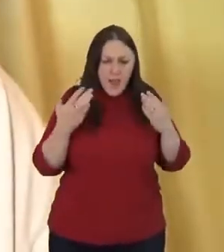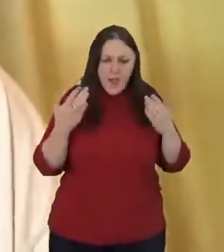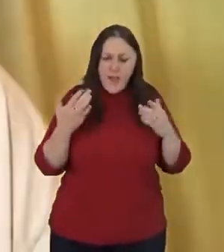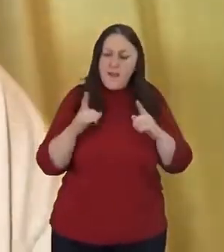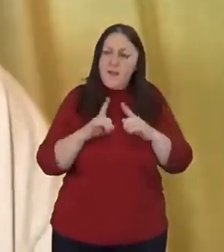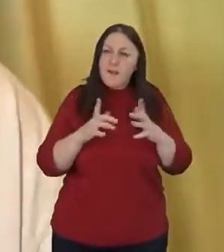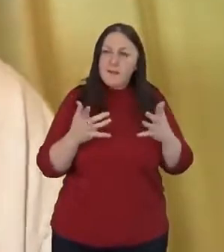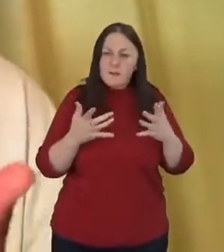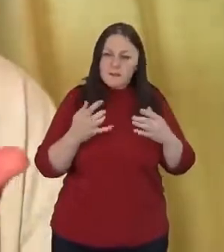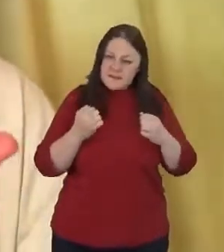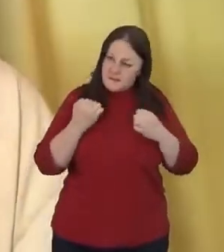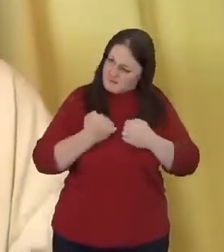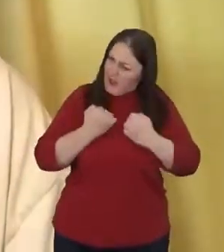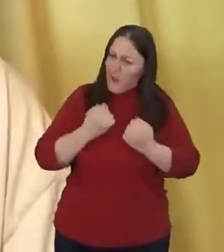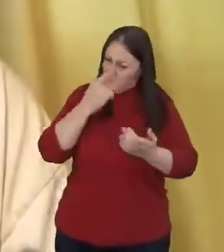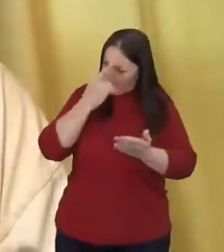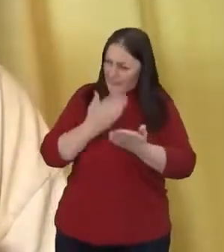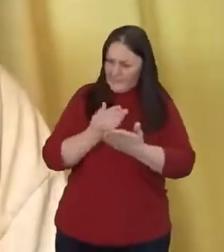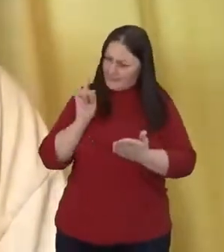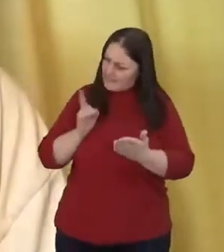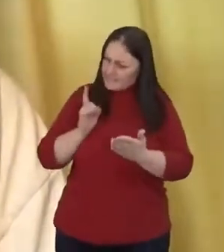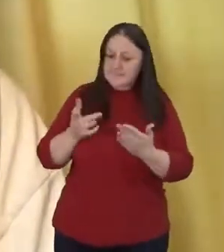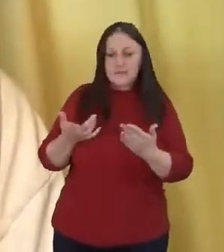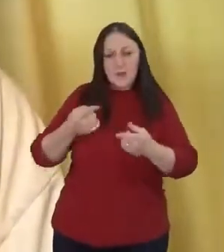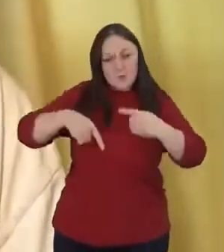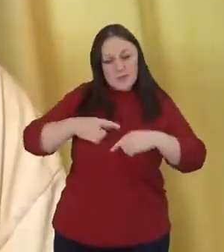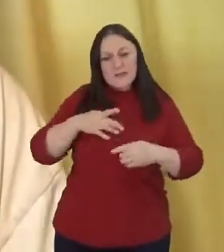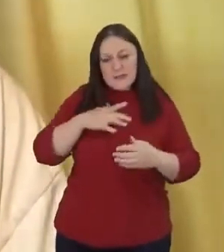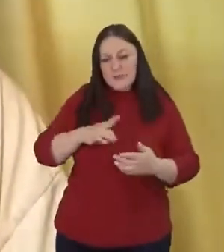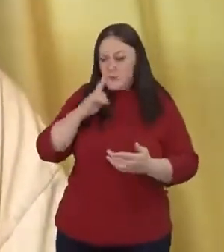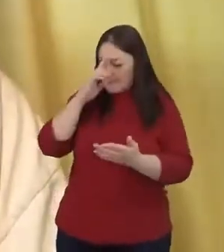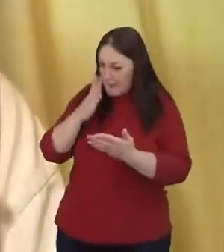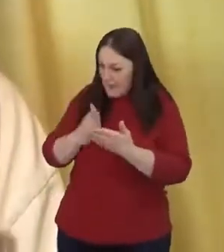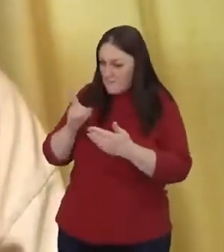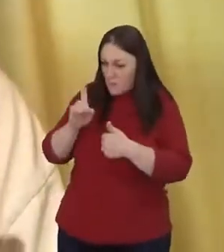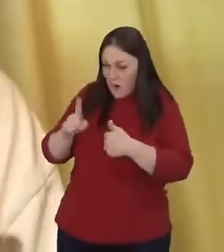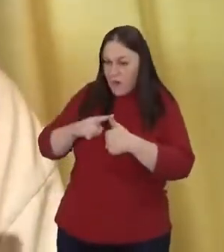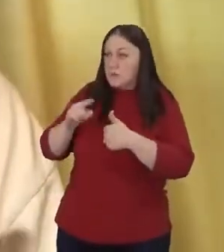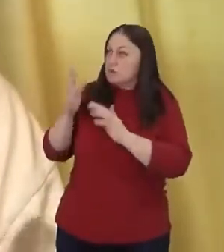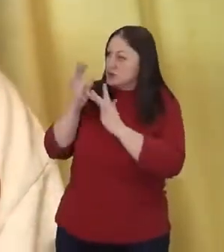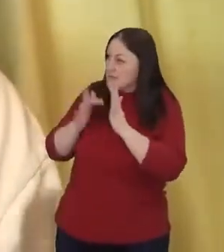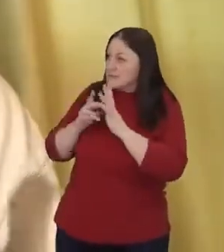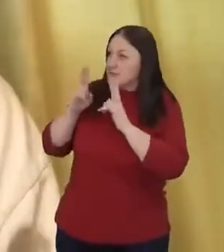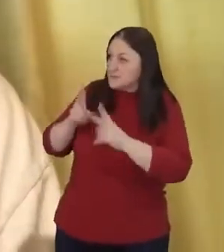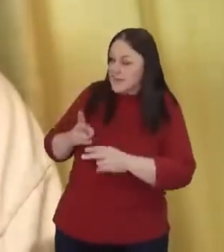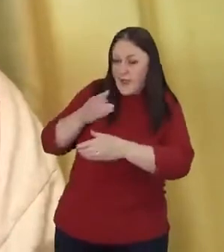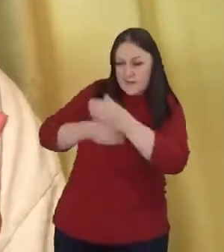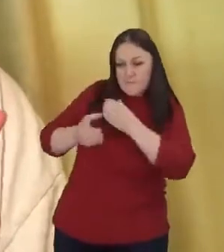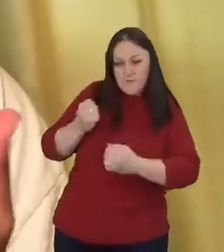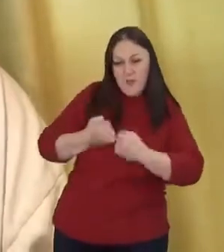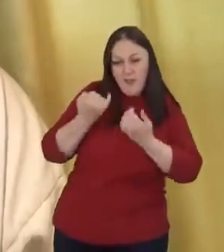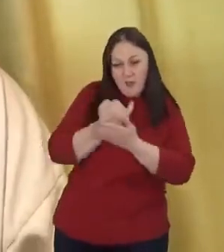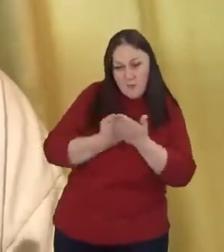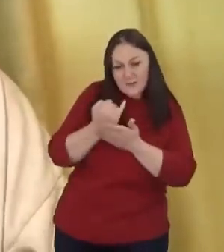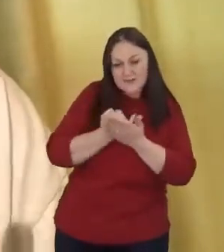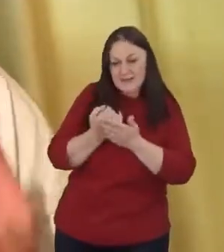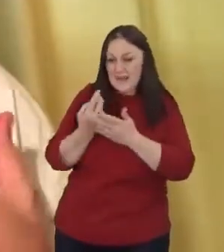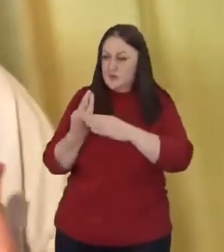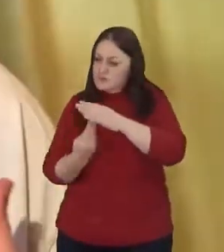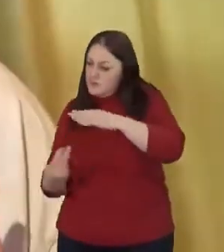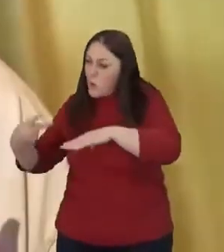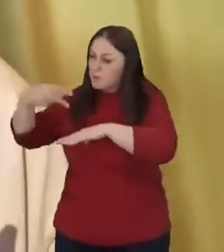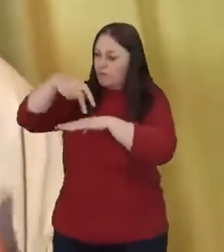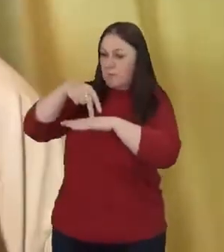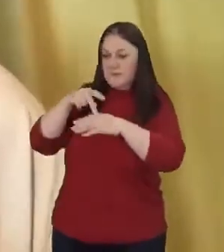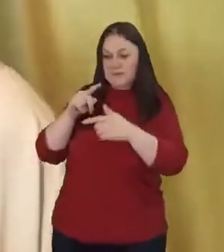we believe, that you needed to believe that Jesus died for your sins, rose from the dead, and all of those things became so